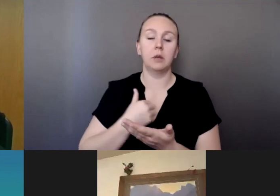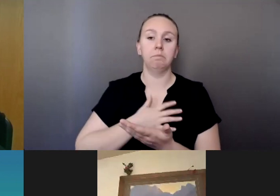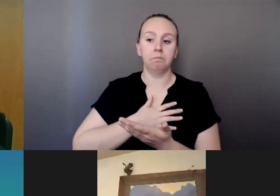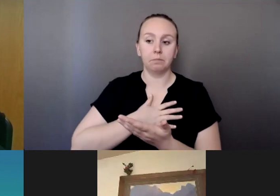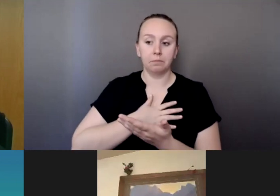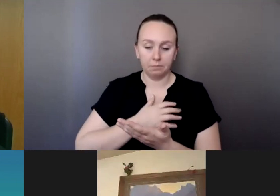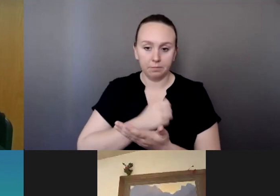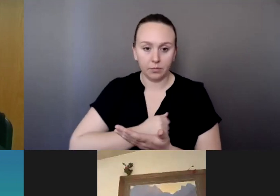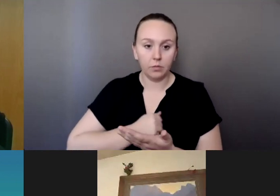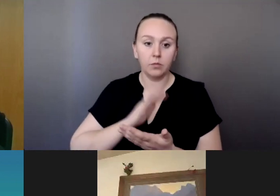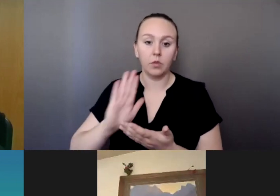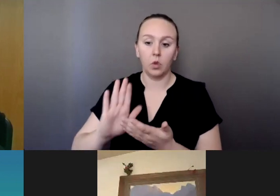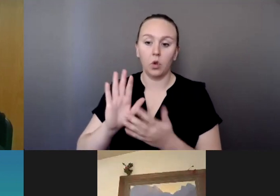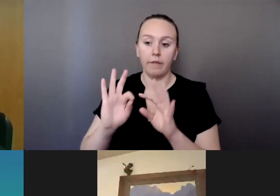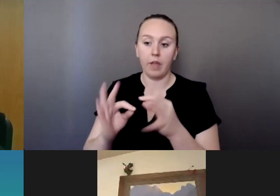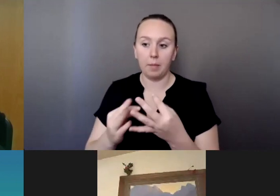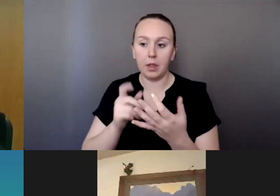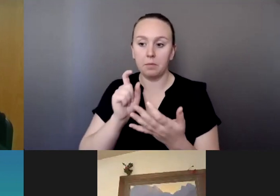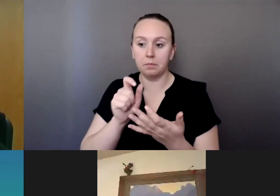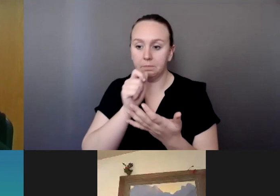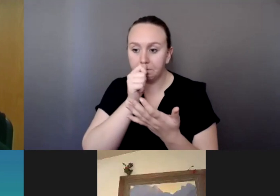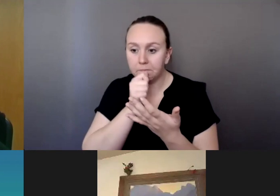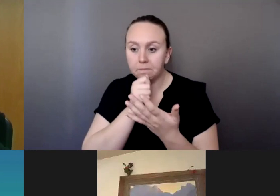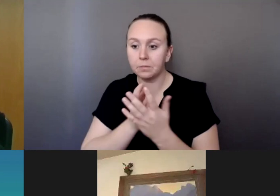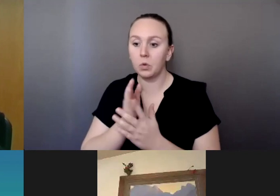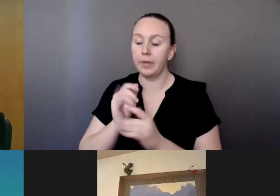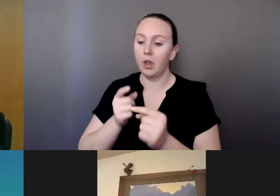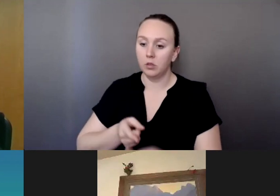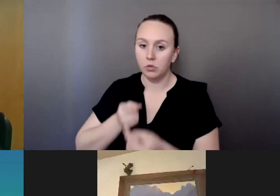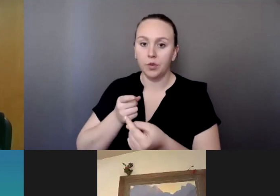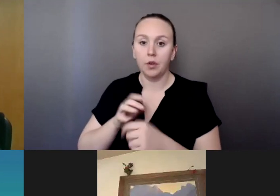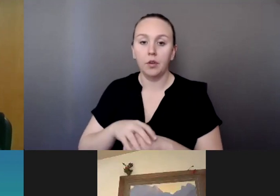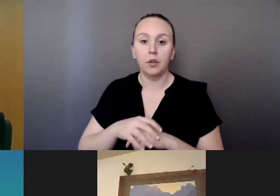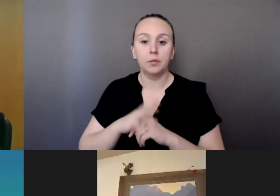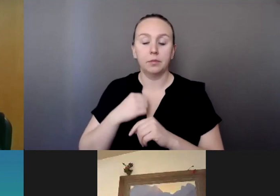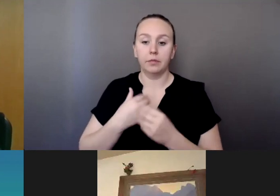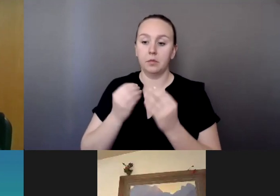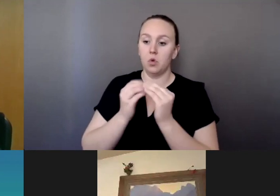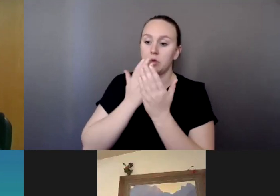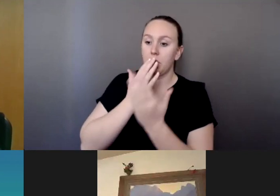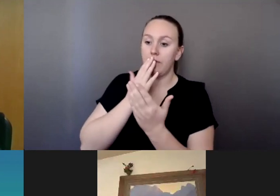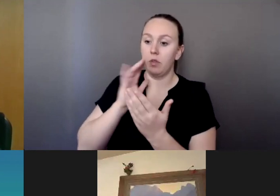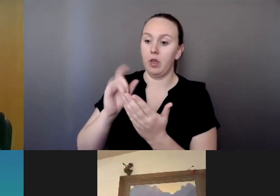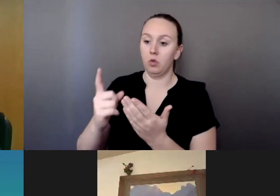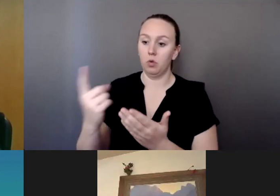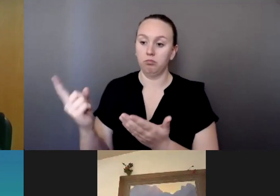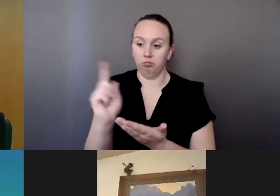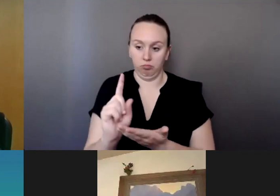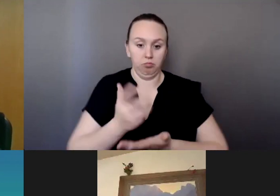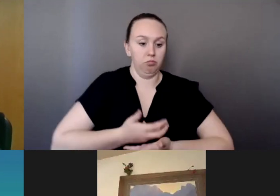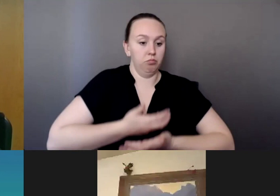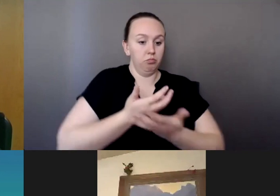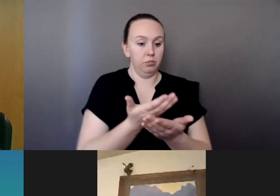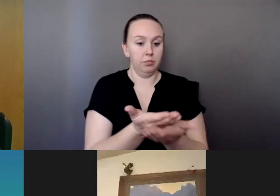is a struggle that you and your family are enduring. And I and I have even greater gratitude that you're sharing this experience with all of us. And